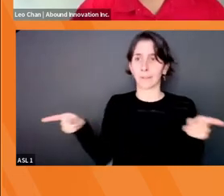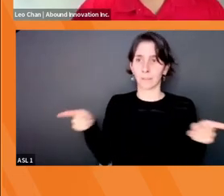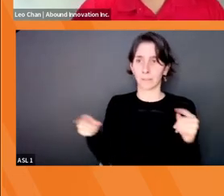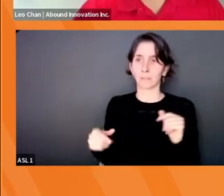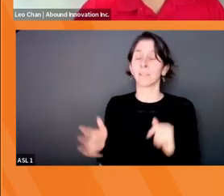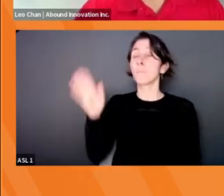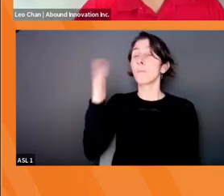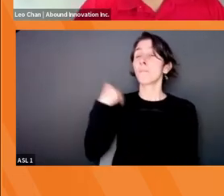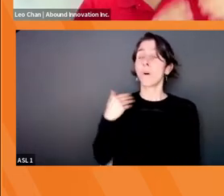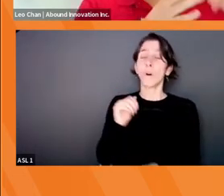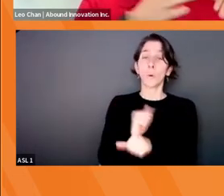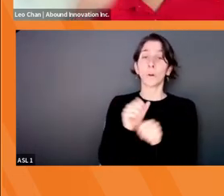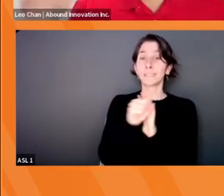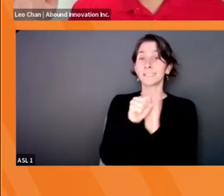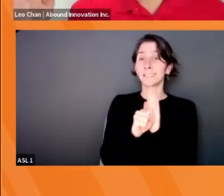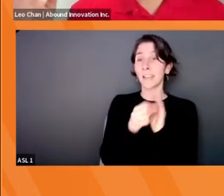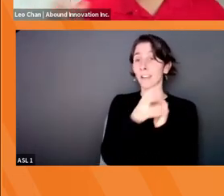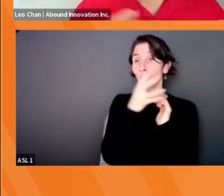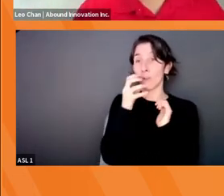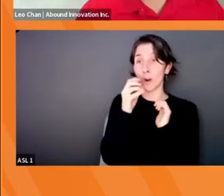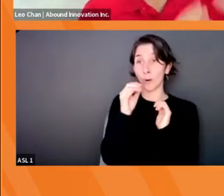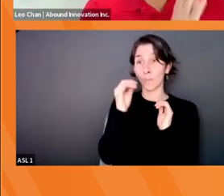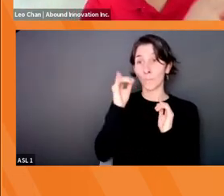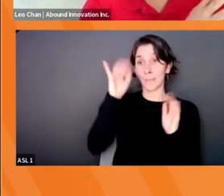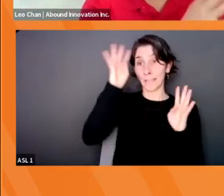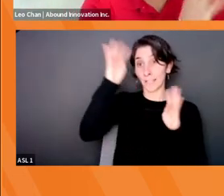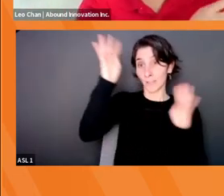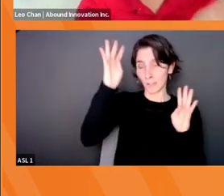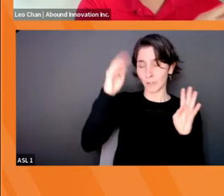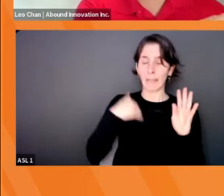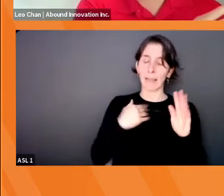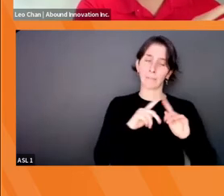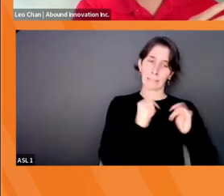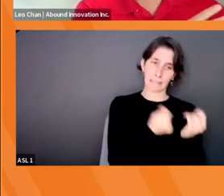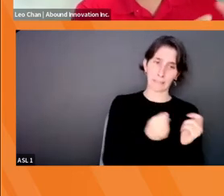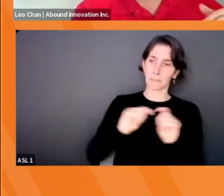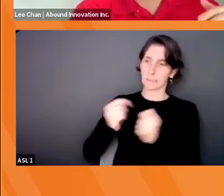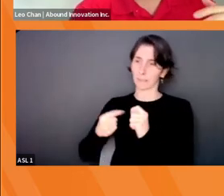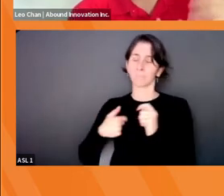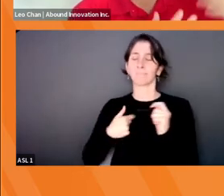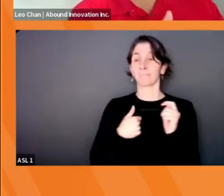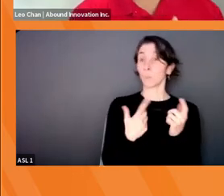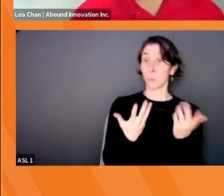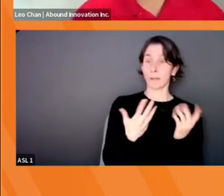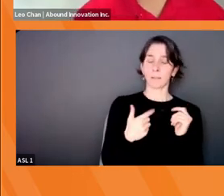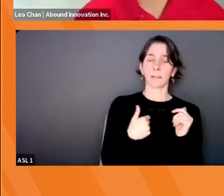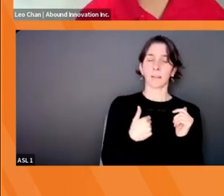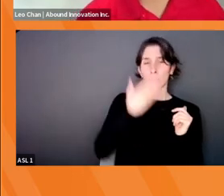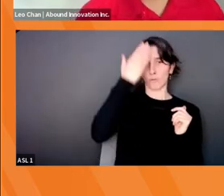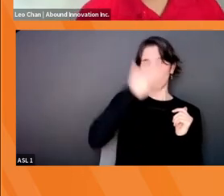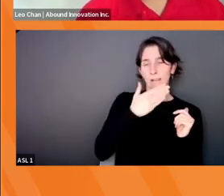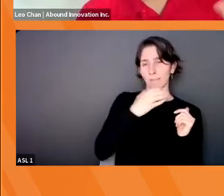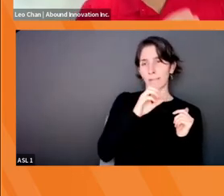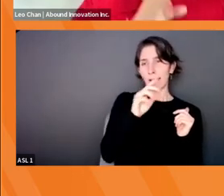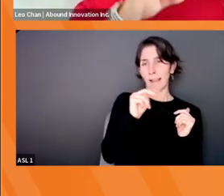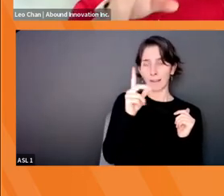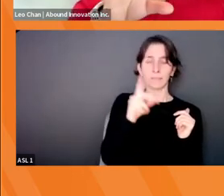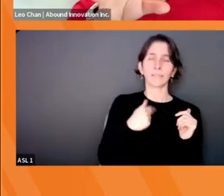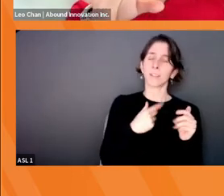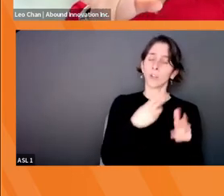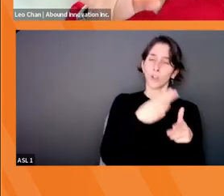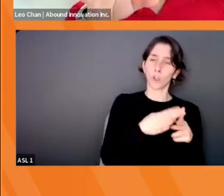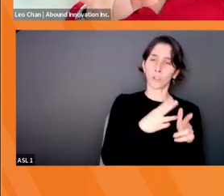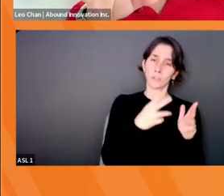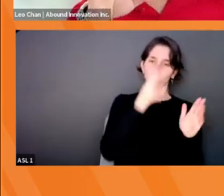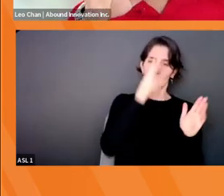at State Farm Innovation, we had very distinct teams, I was on the front on the front end of innovation, I was a team called strategic foresight. There was a team in